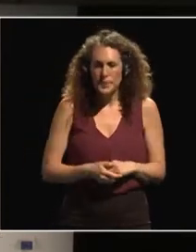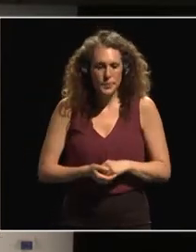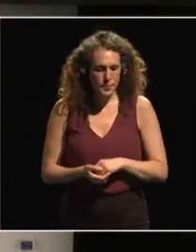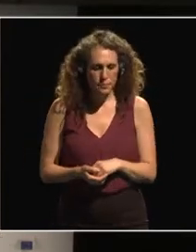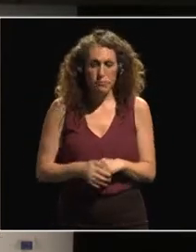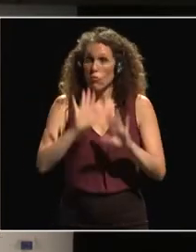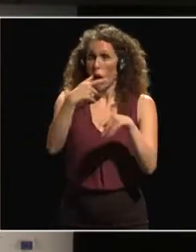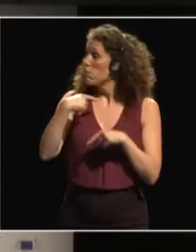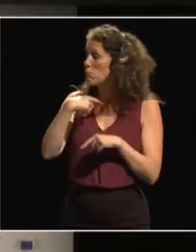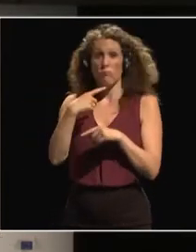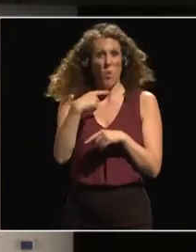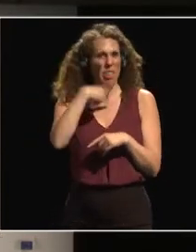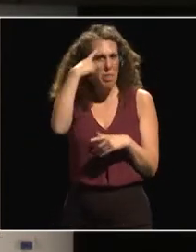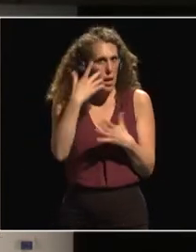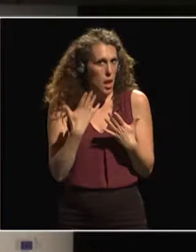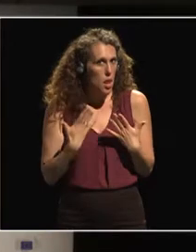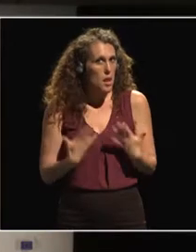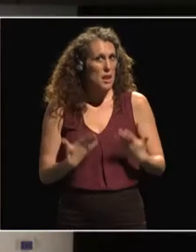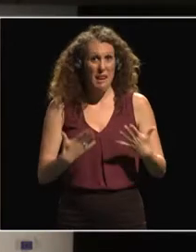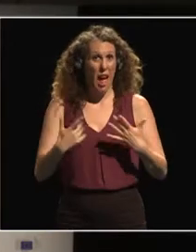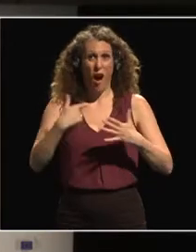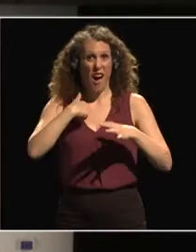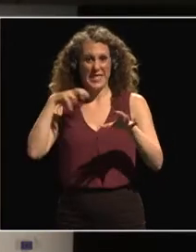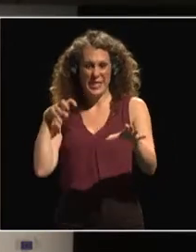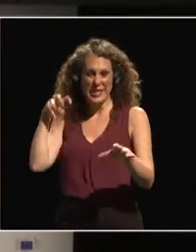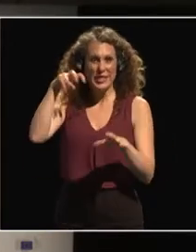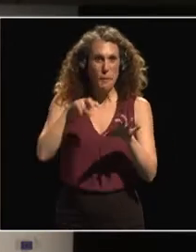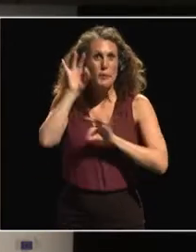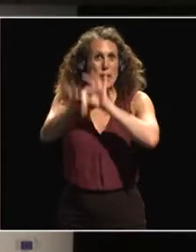So I think I will start straight into the questions.